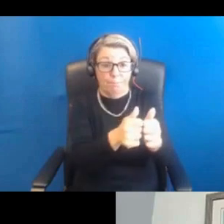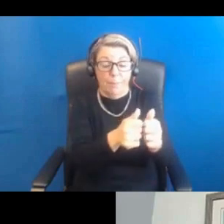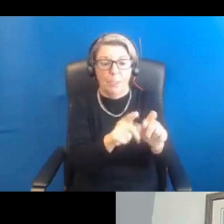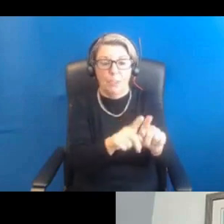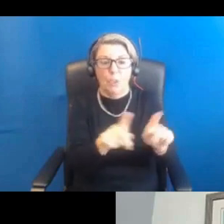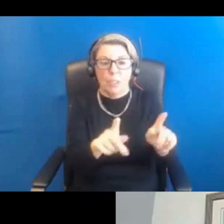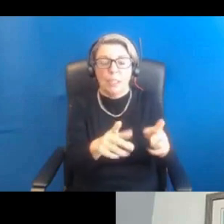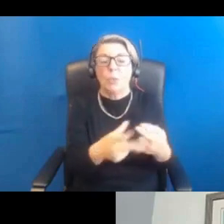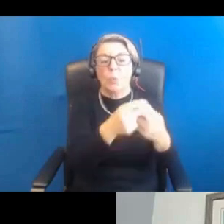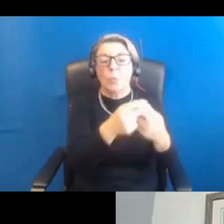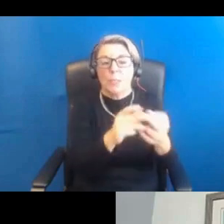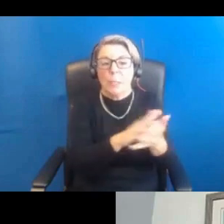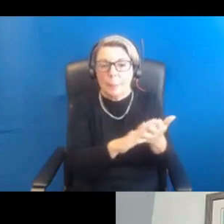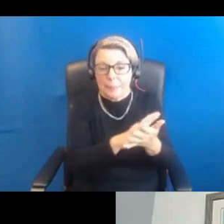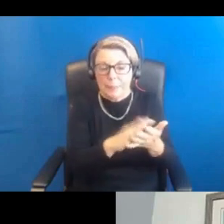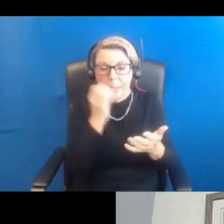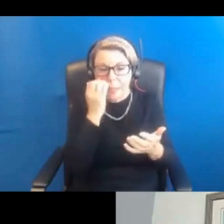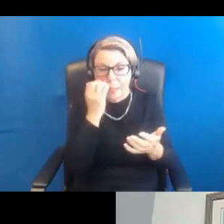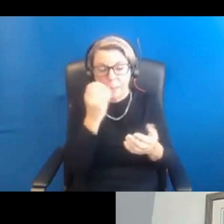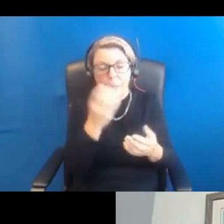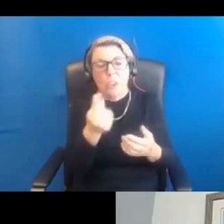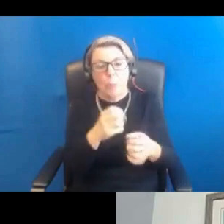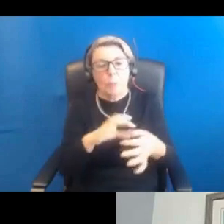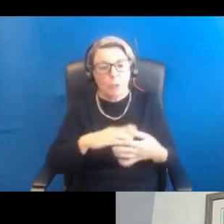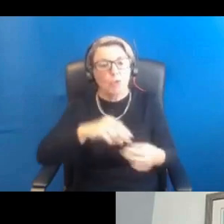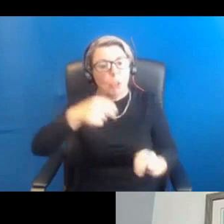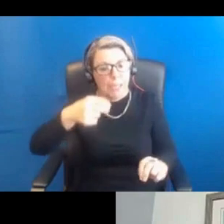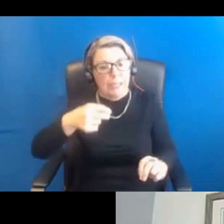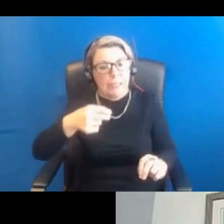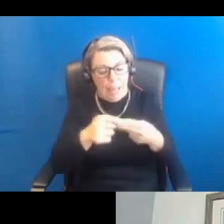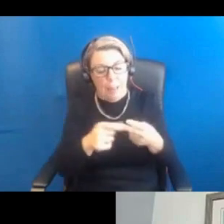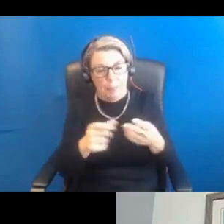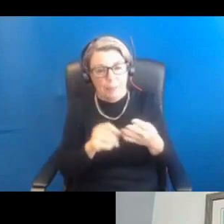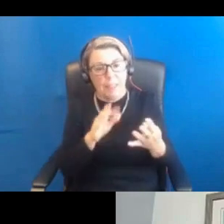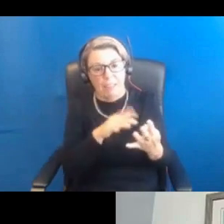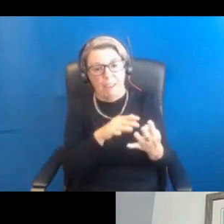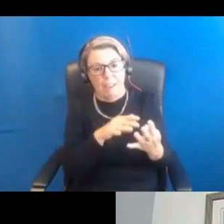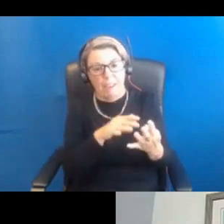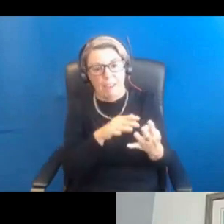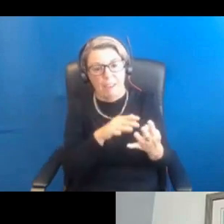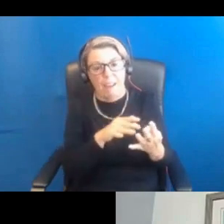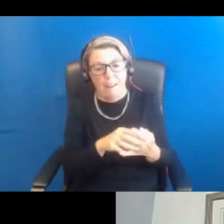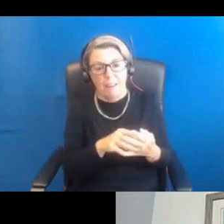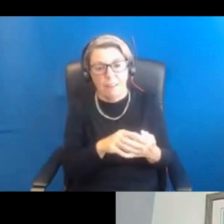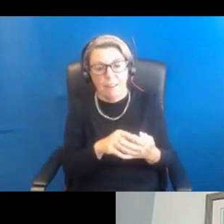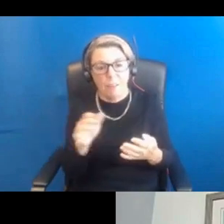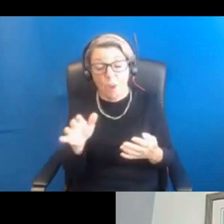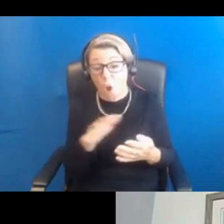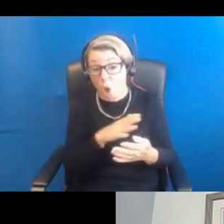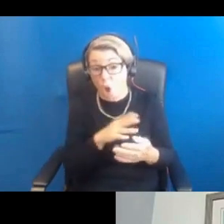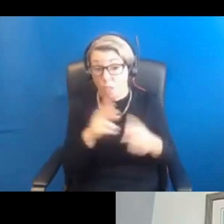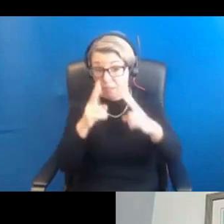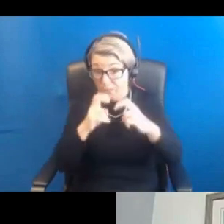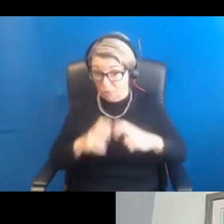twins. And that means that there are some genetic elements of PCOS. But despite all of the huge amount of research into